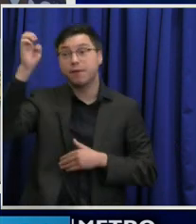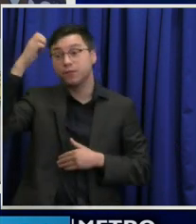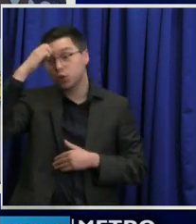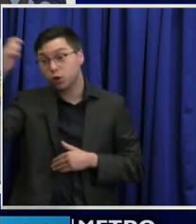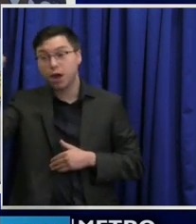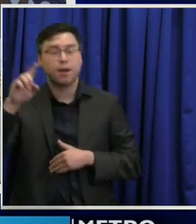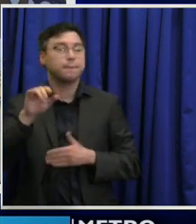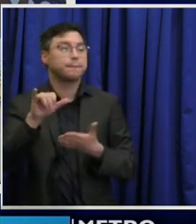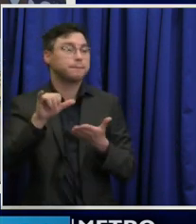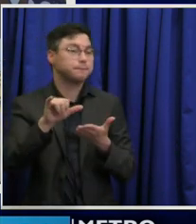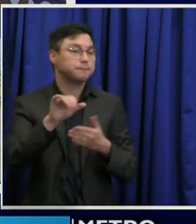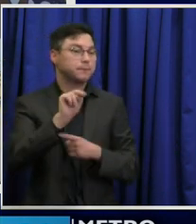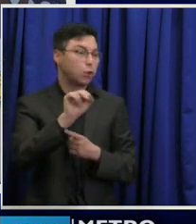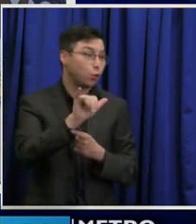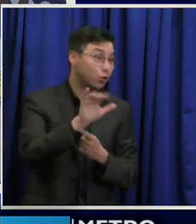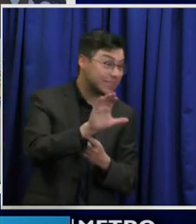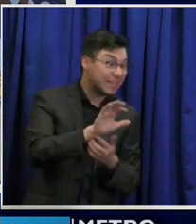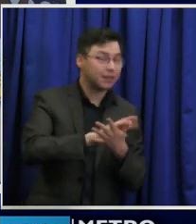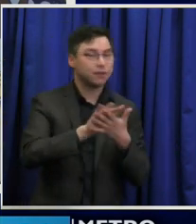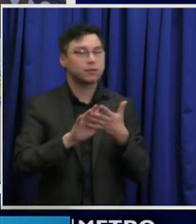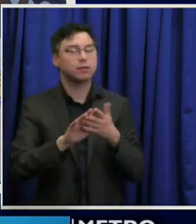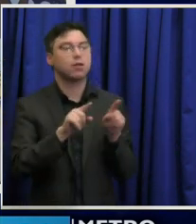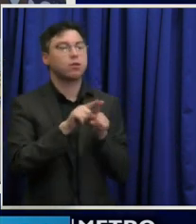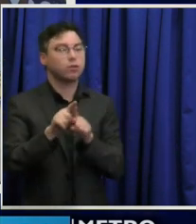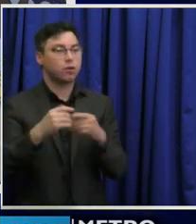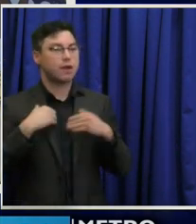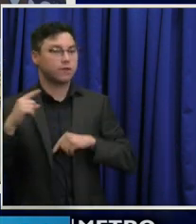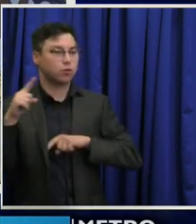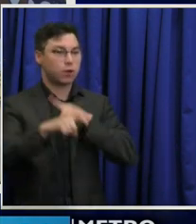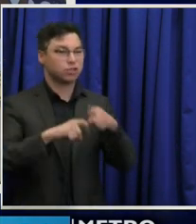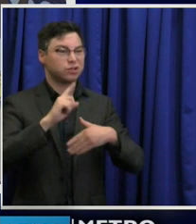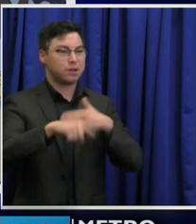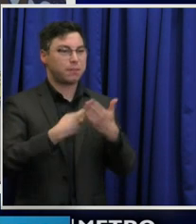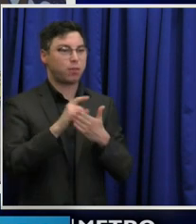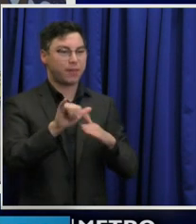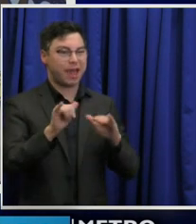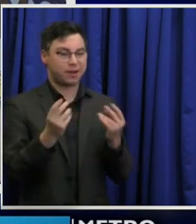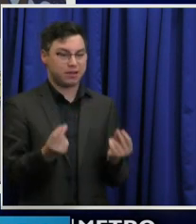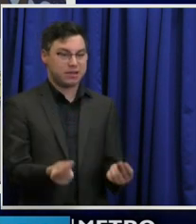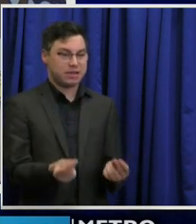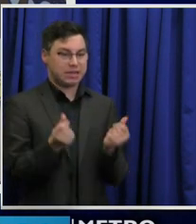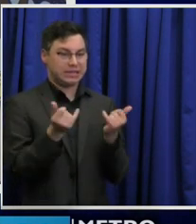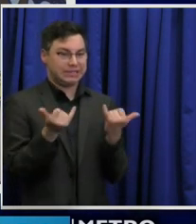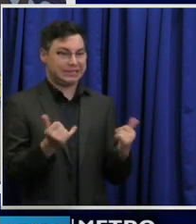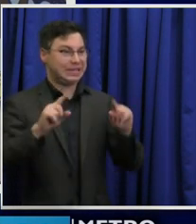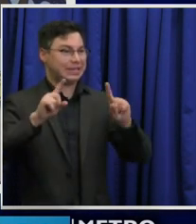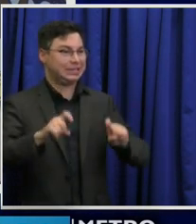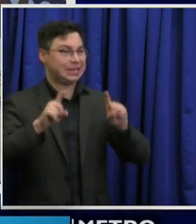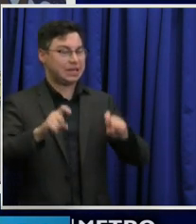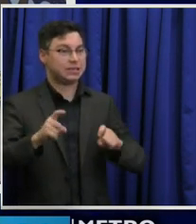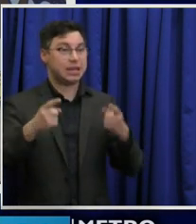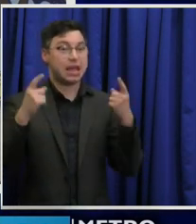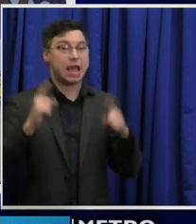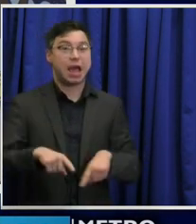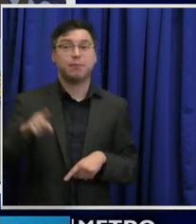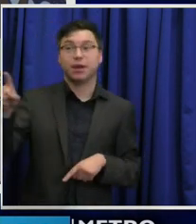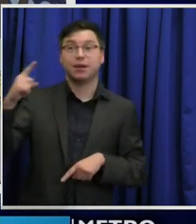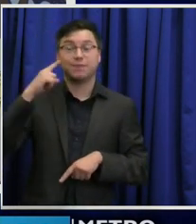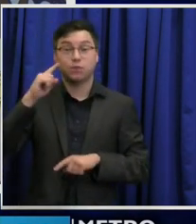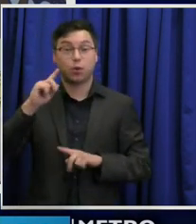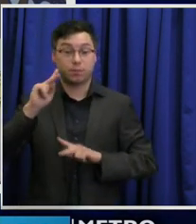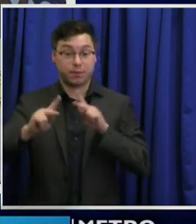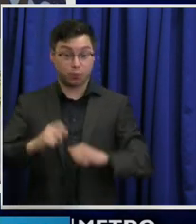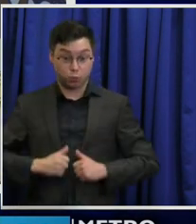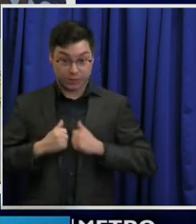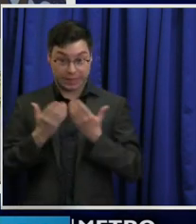Also, I have a question about the instant tests that are done out of county on Davidson County residents. How are those